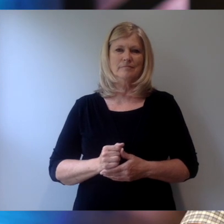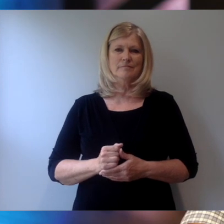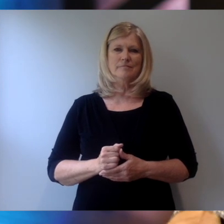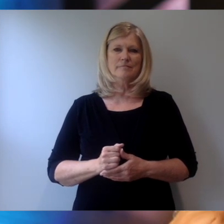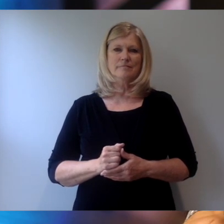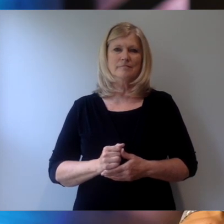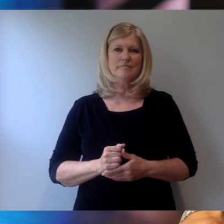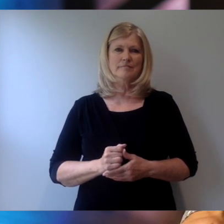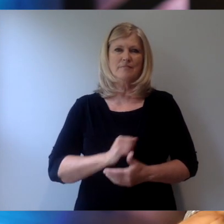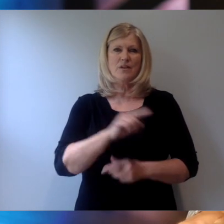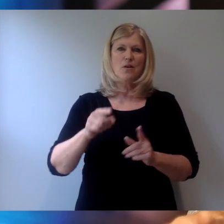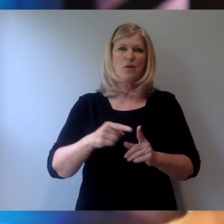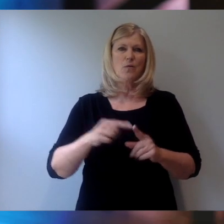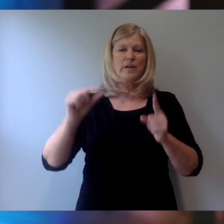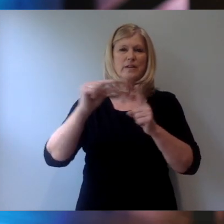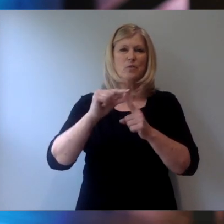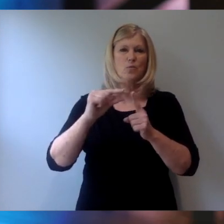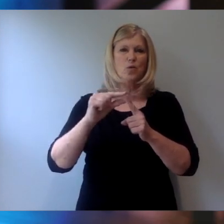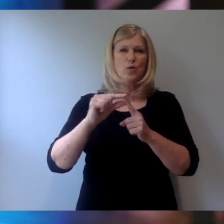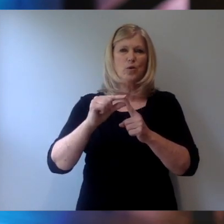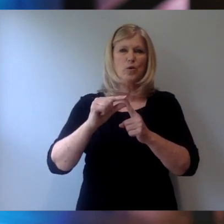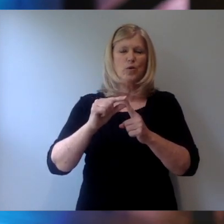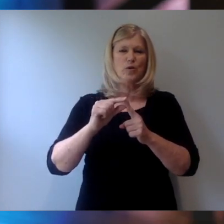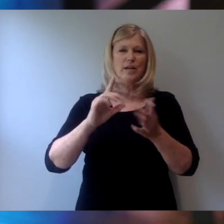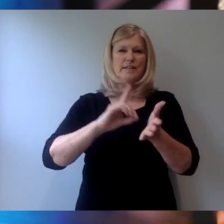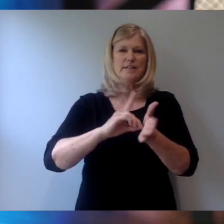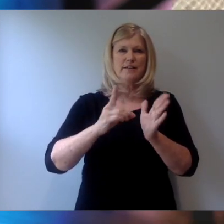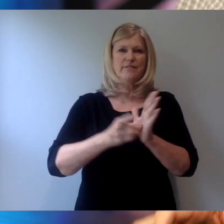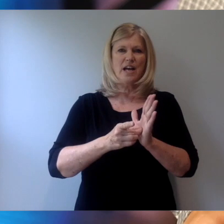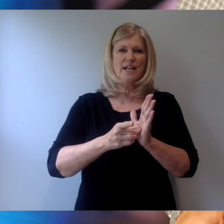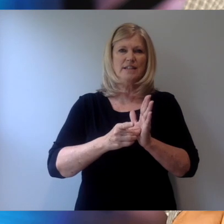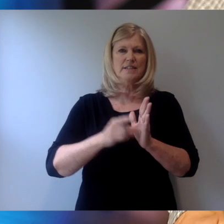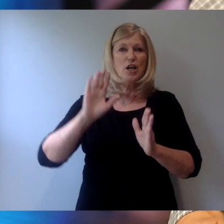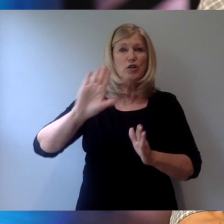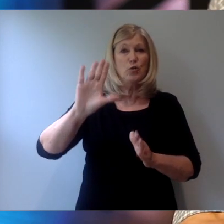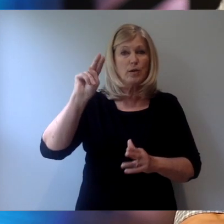When the Word defines your needs,